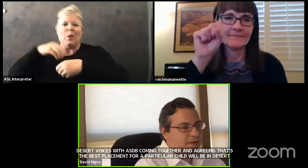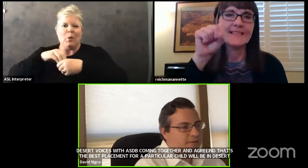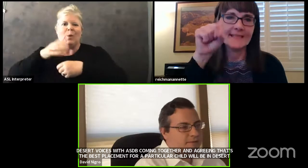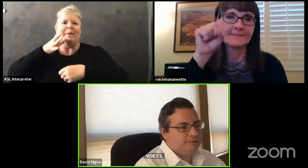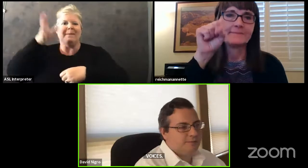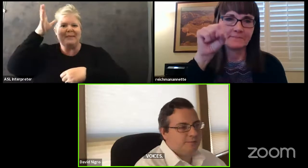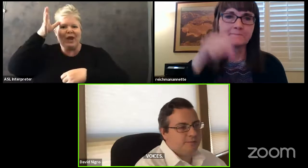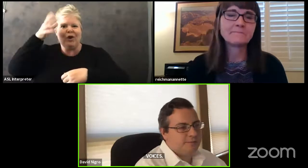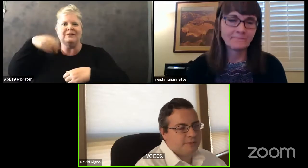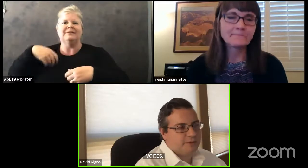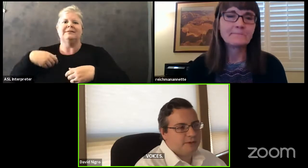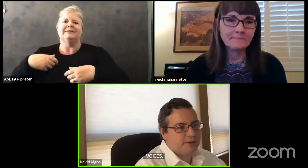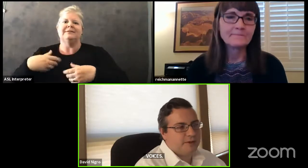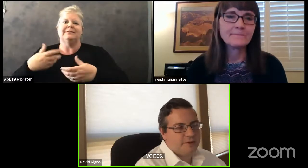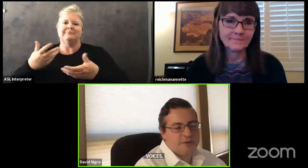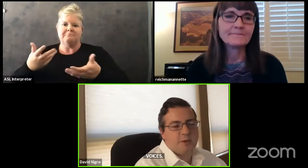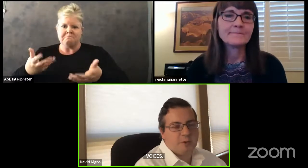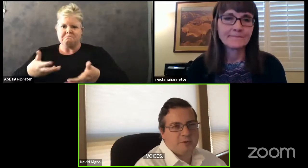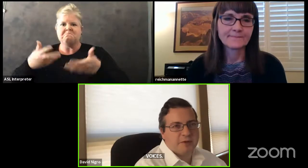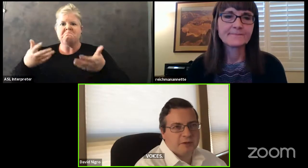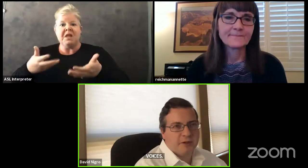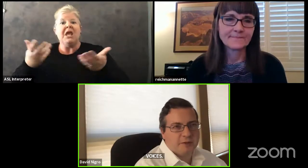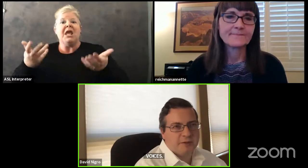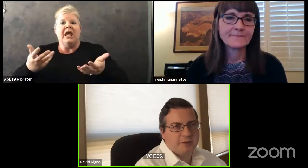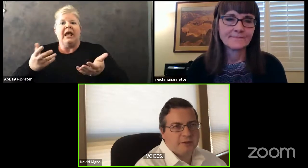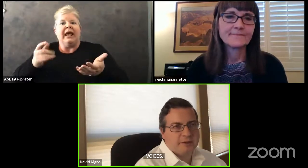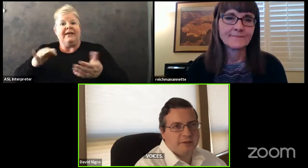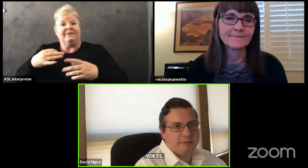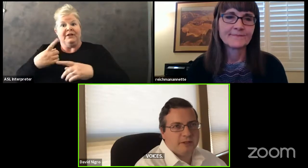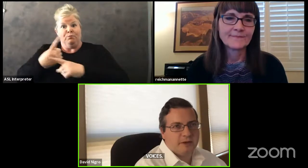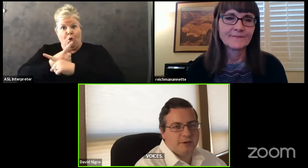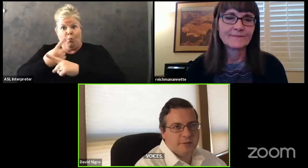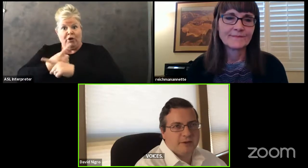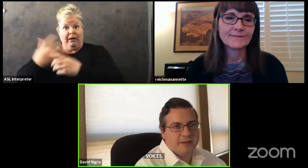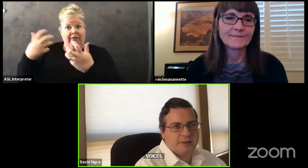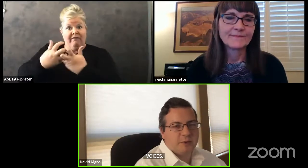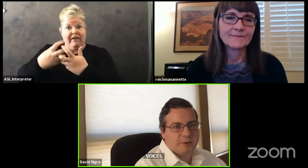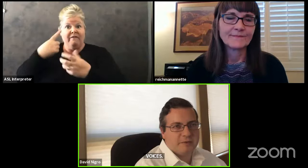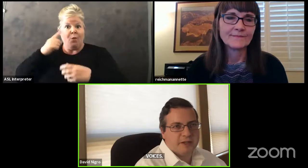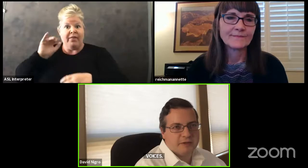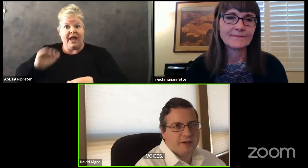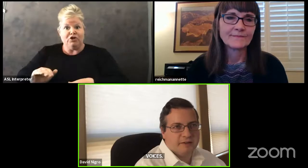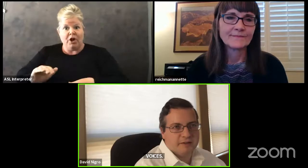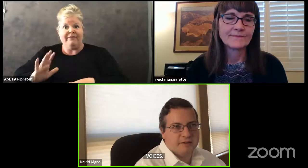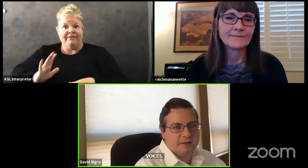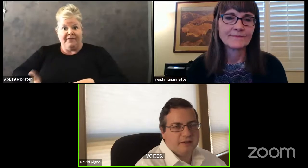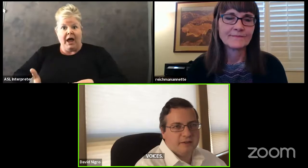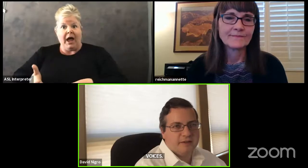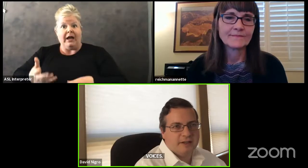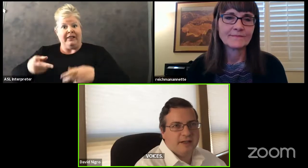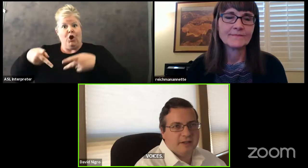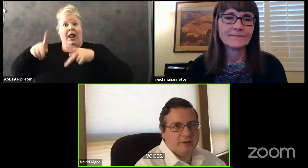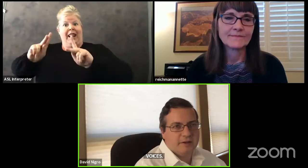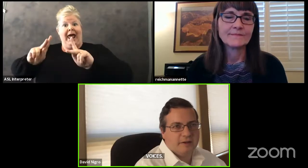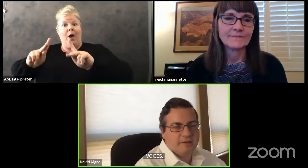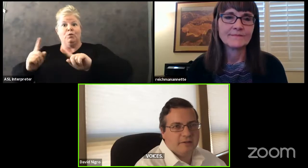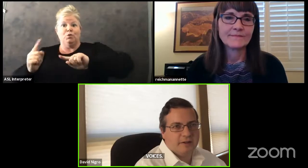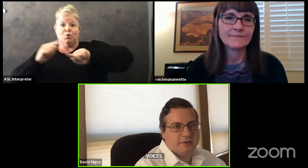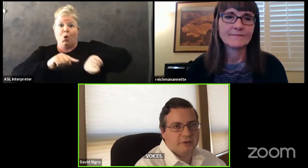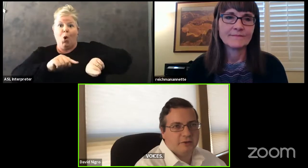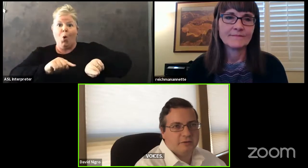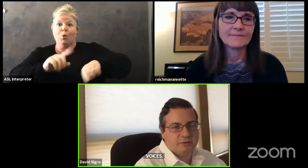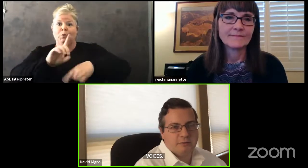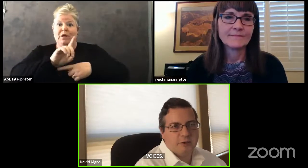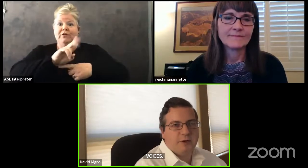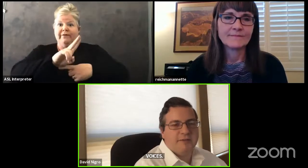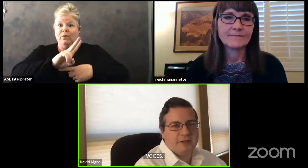if it's appropriate for the child, you know, then we can go there. But if that's appropriate for that child, then they can go there and